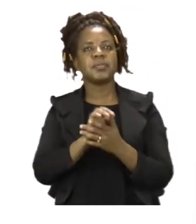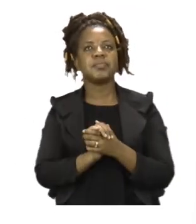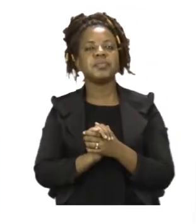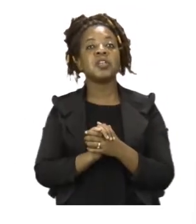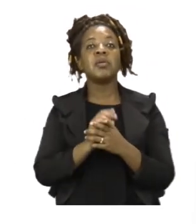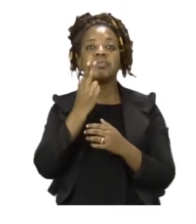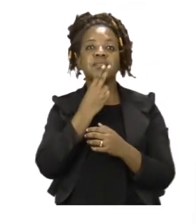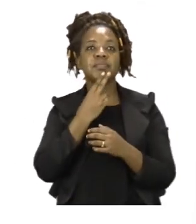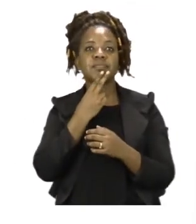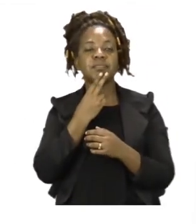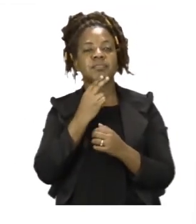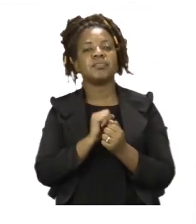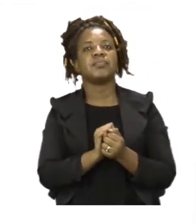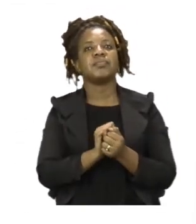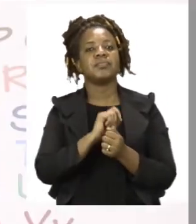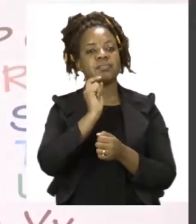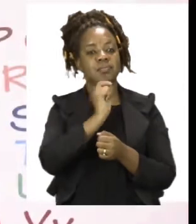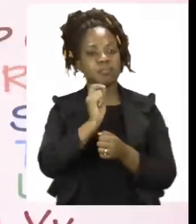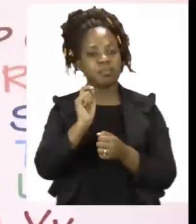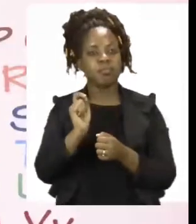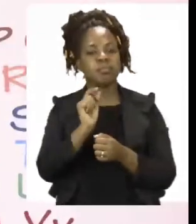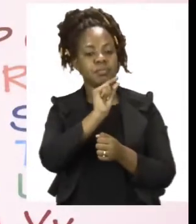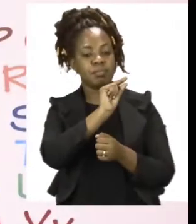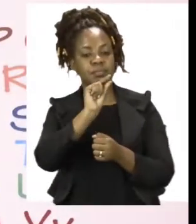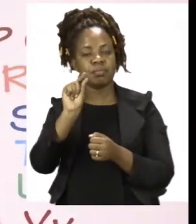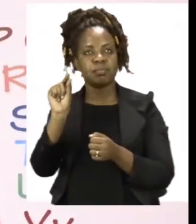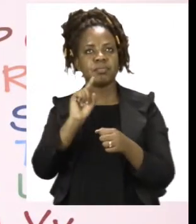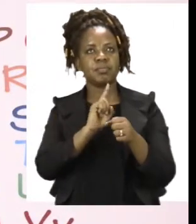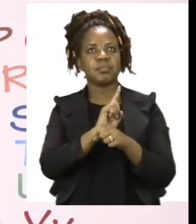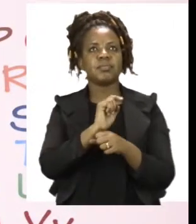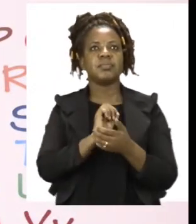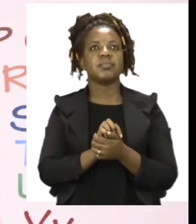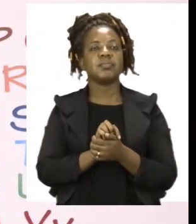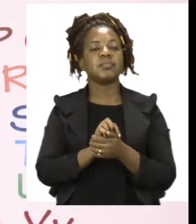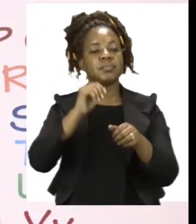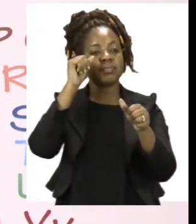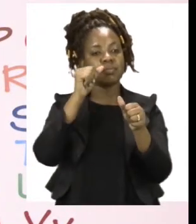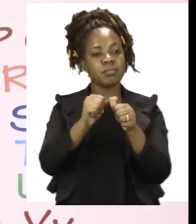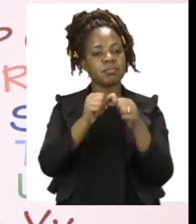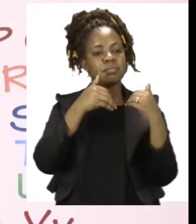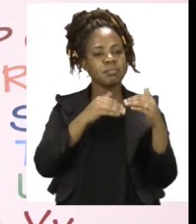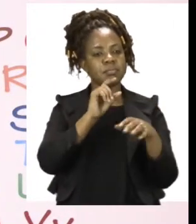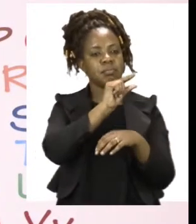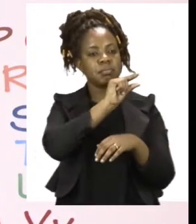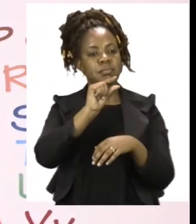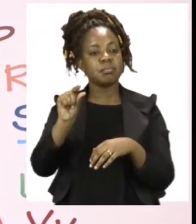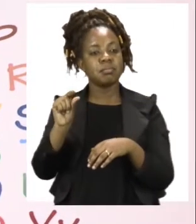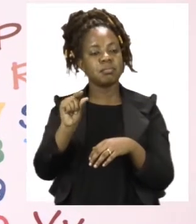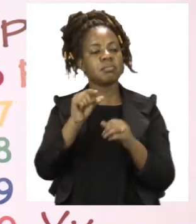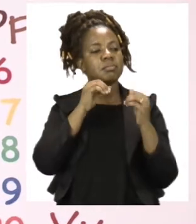and start with the first sentence. Now, remember when we're starting any sentence, we started with a